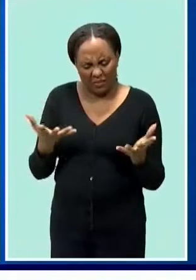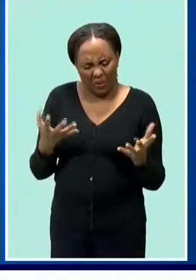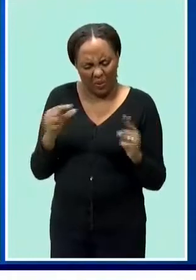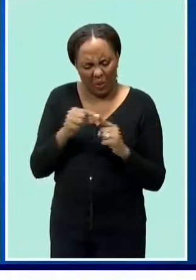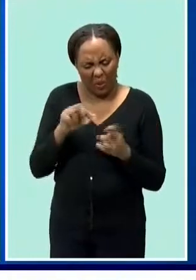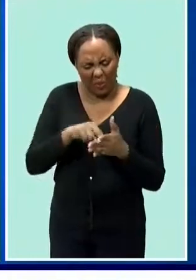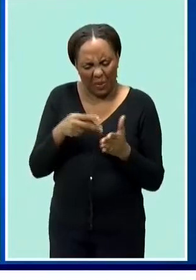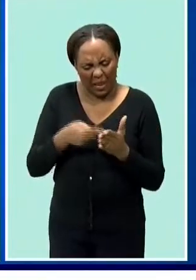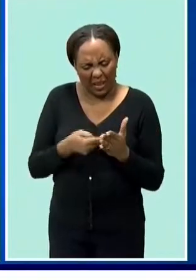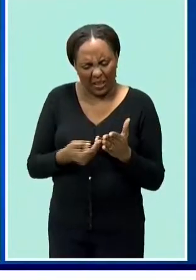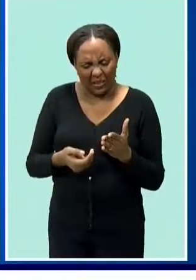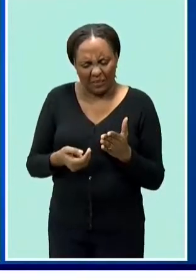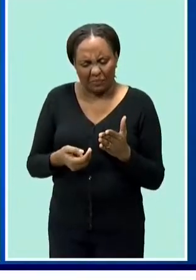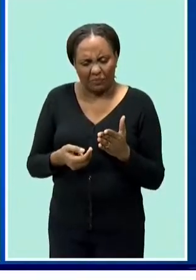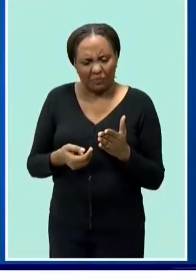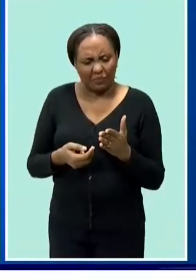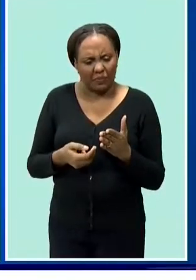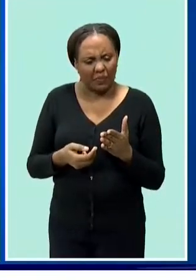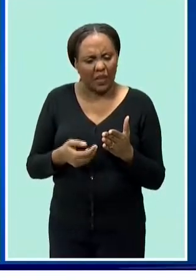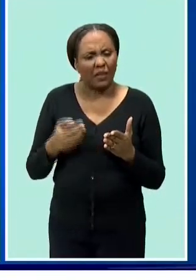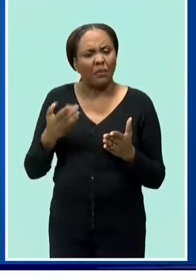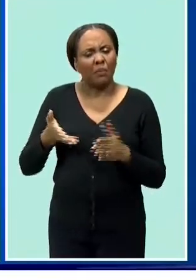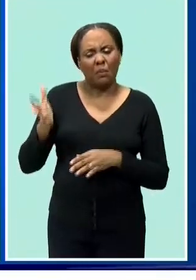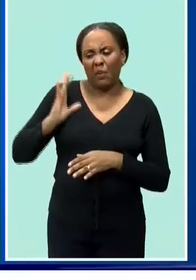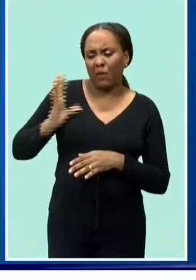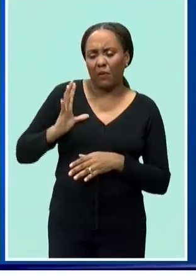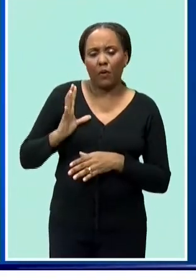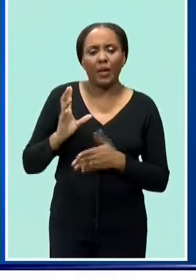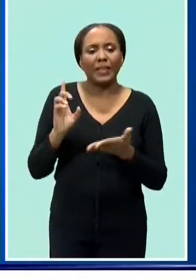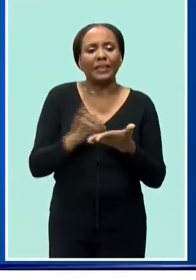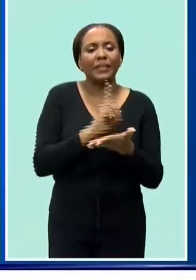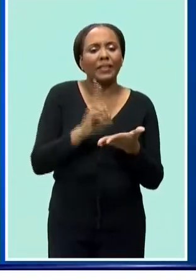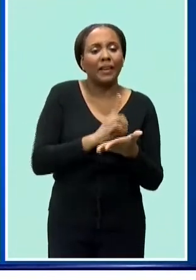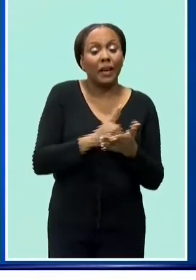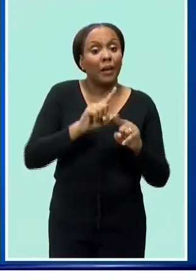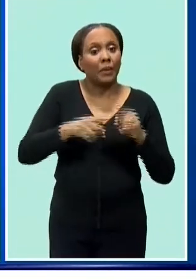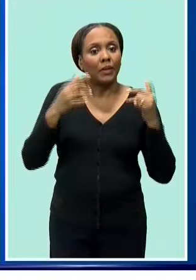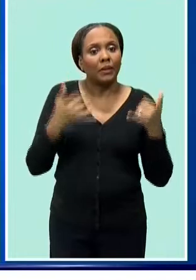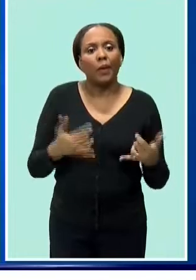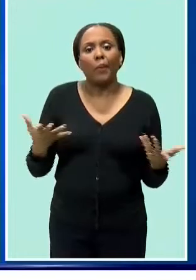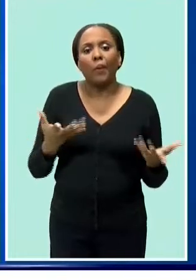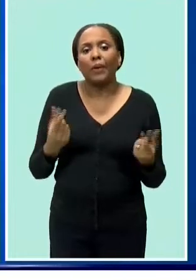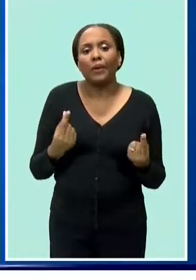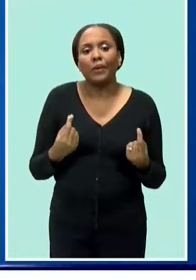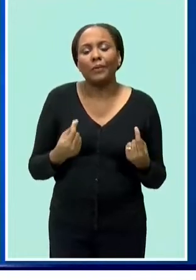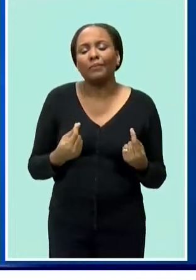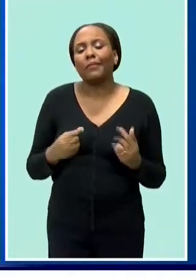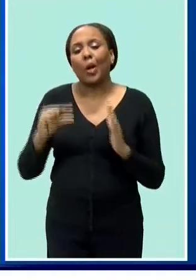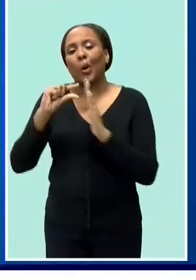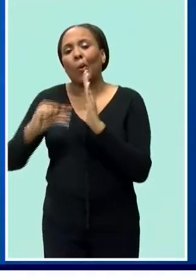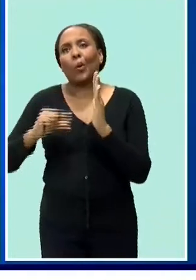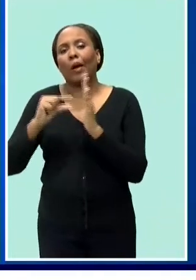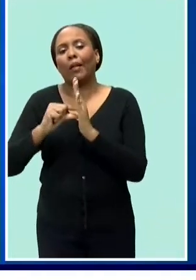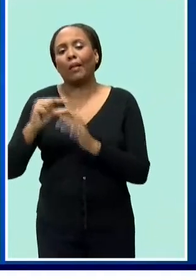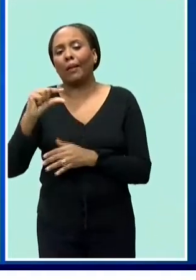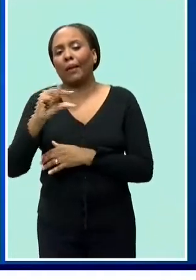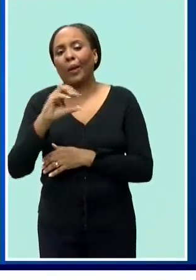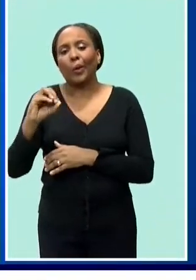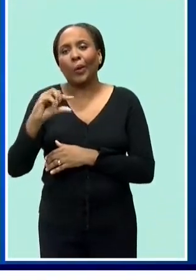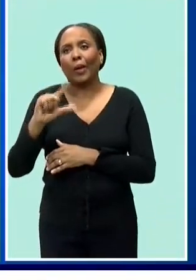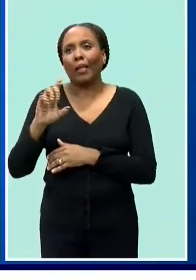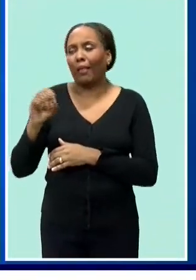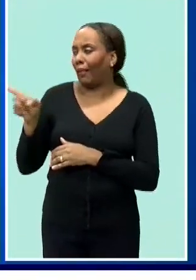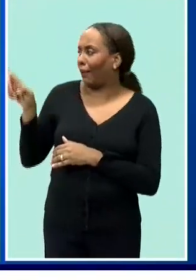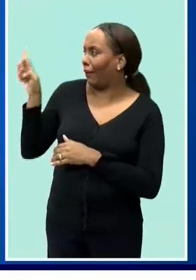days you're more likely to hear the phrase google it or some other reference to technology information minister senator lucille mo